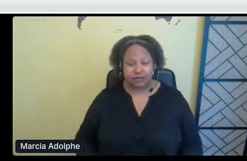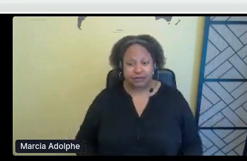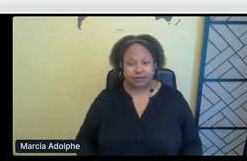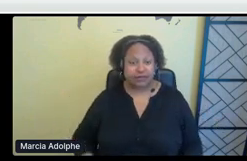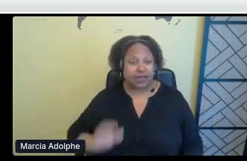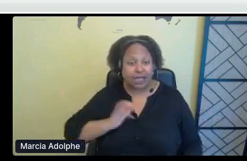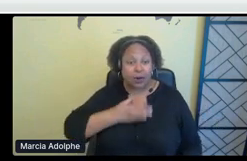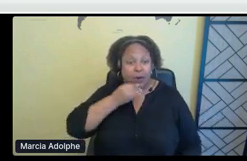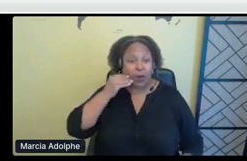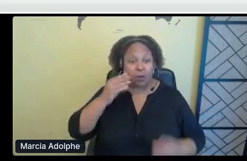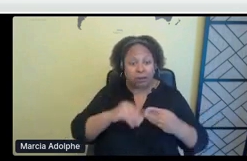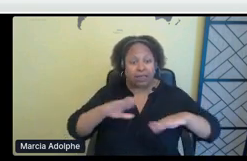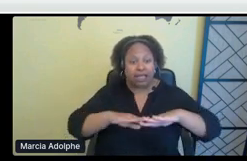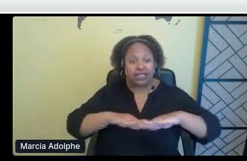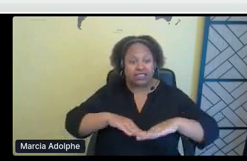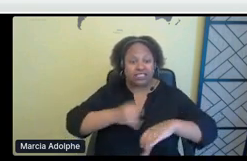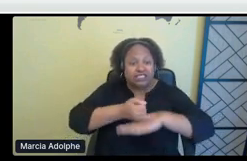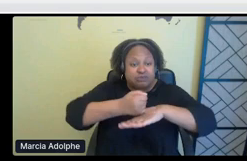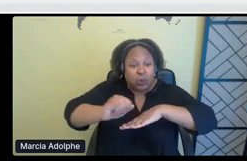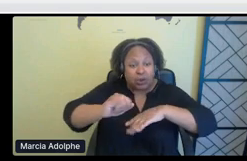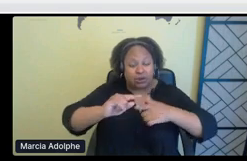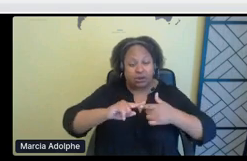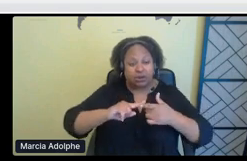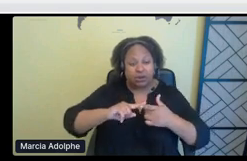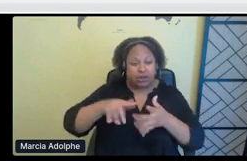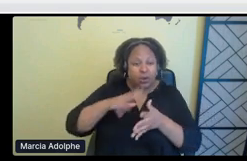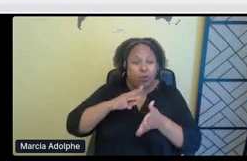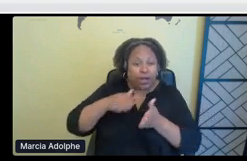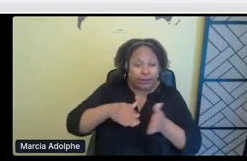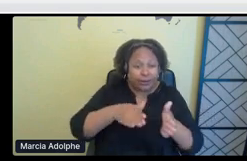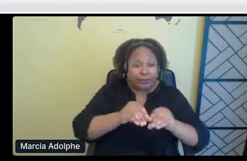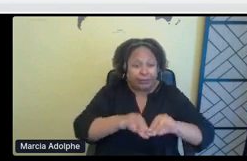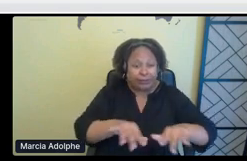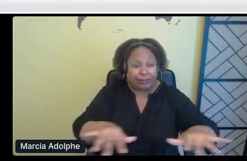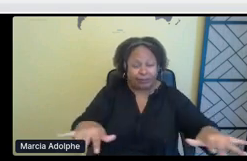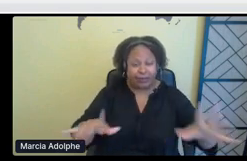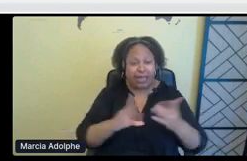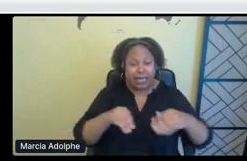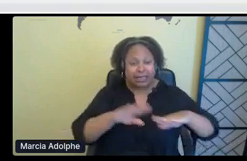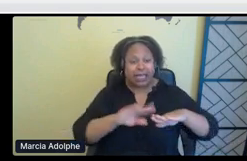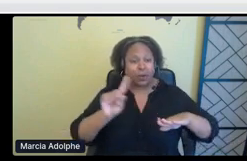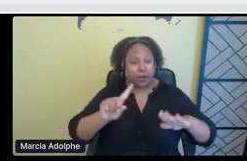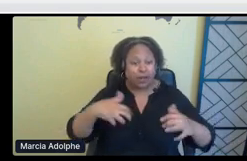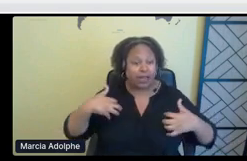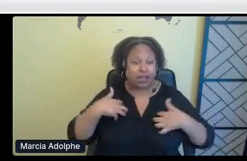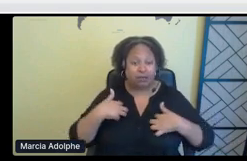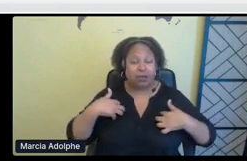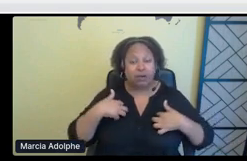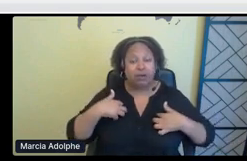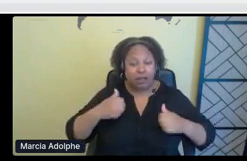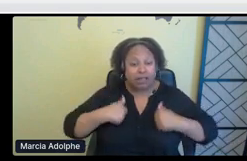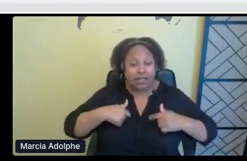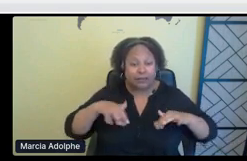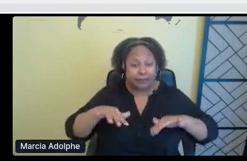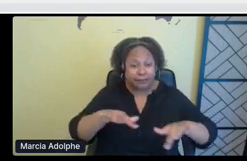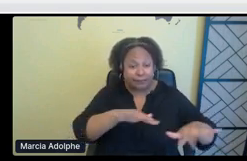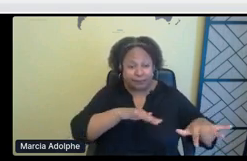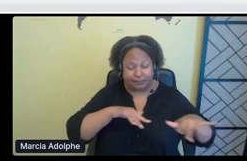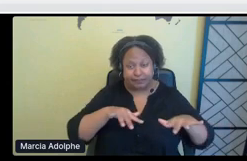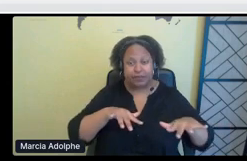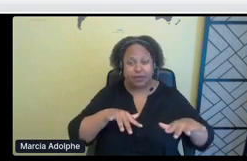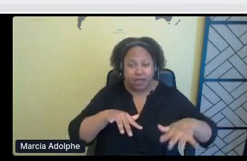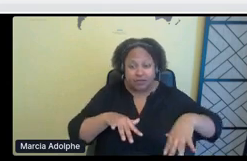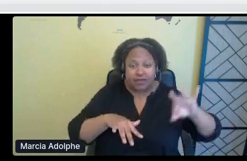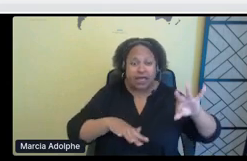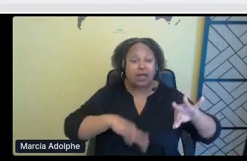homelands and into the waterways and into the land and into where animals, um, are in and around that area. We found